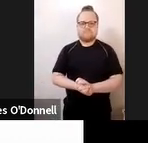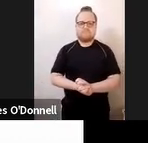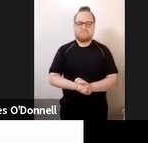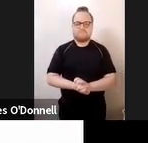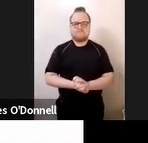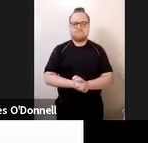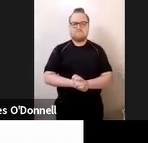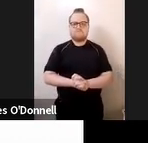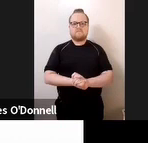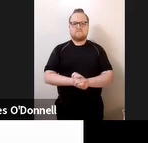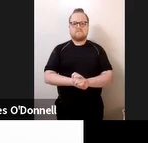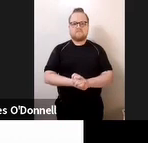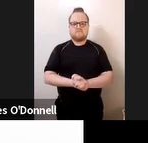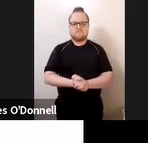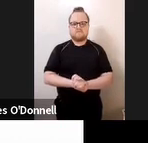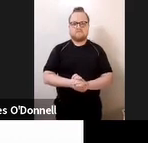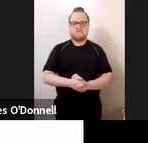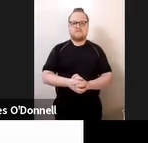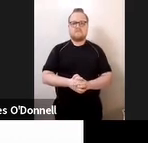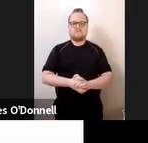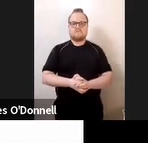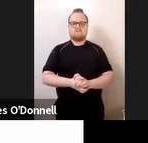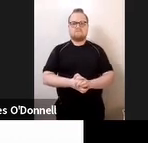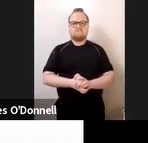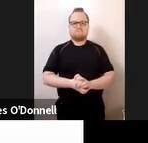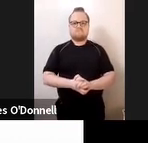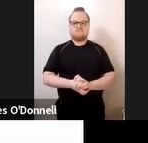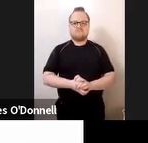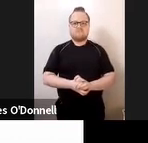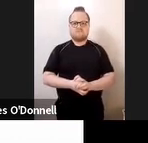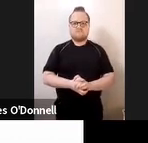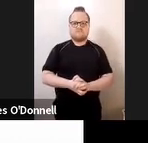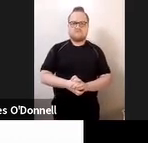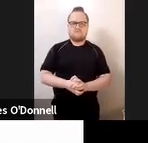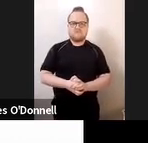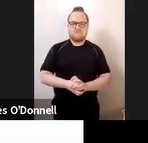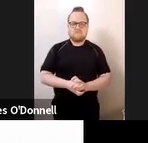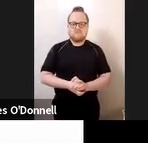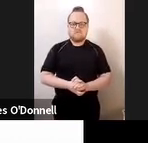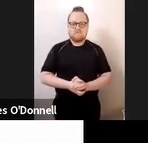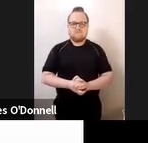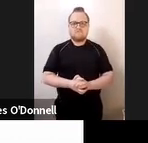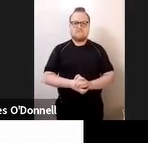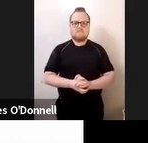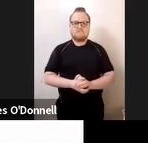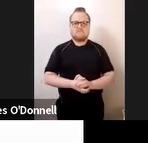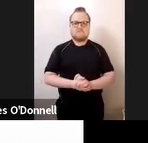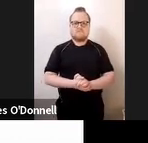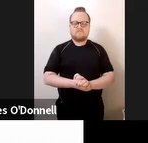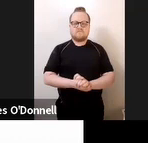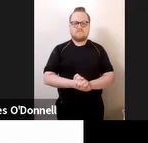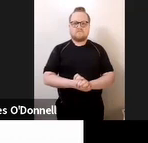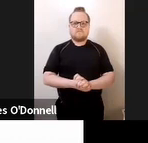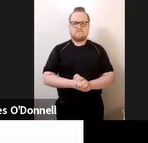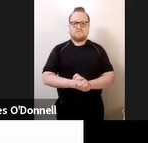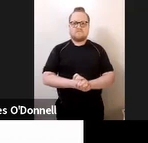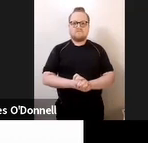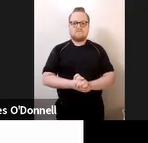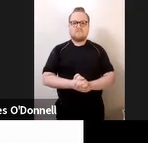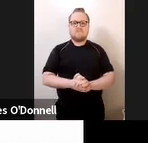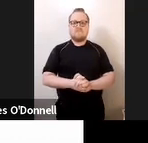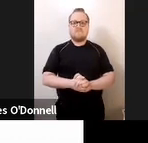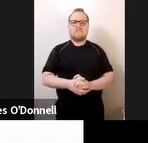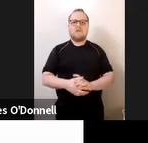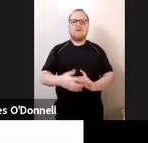when the social worker, remember, they're touching each other. Very interesting for me, of course, when people say about touch and we